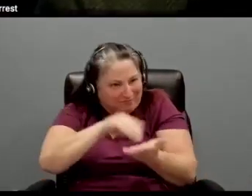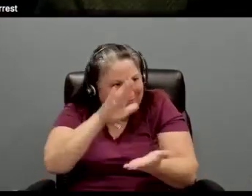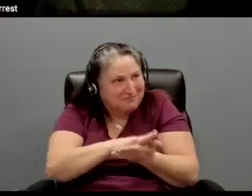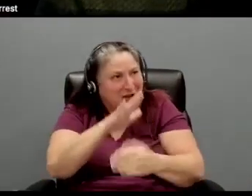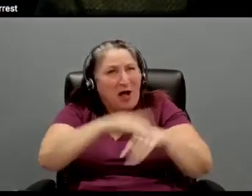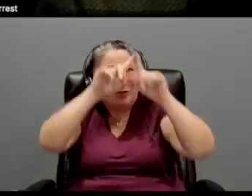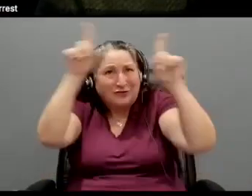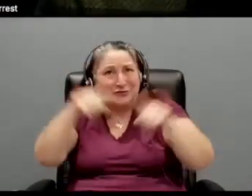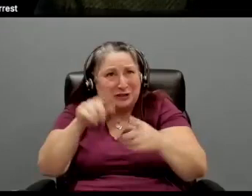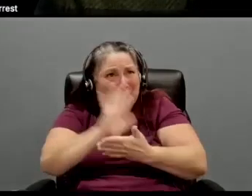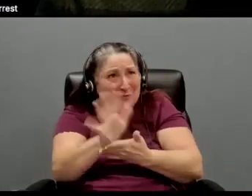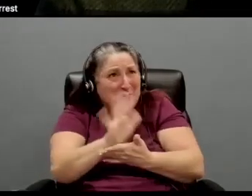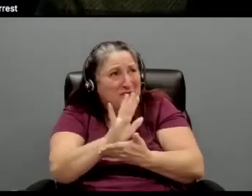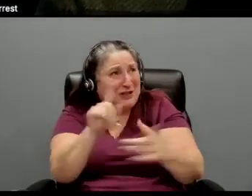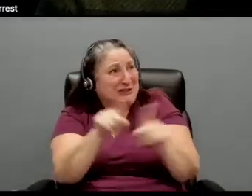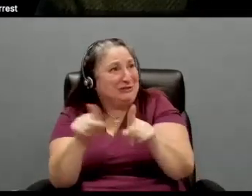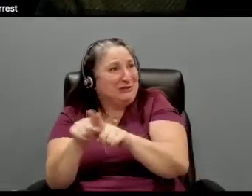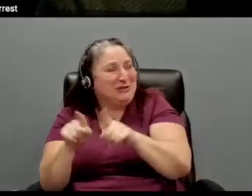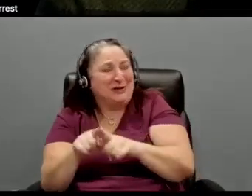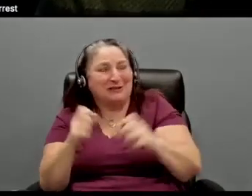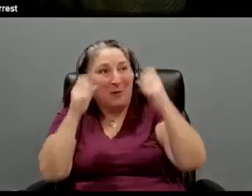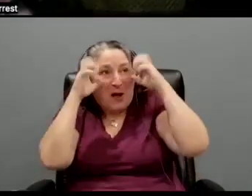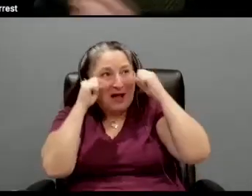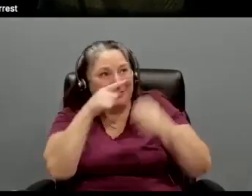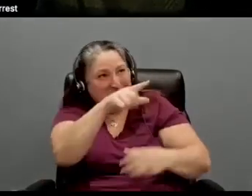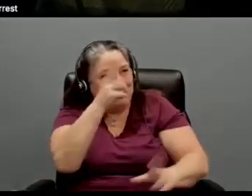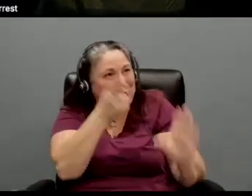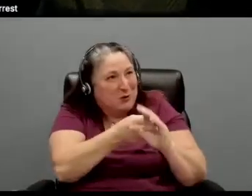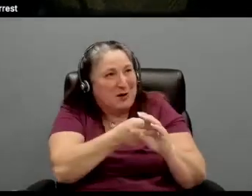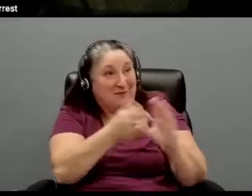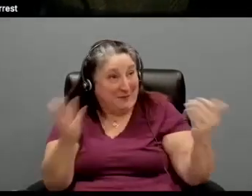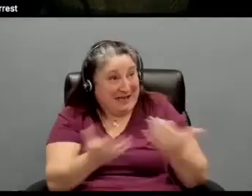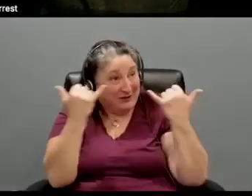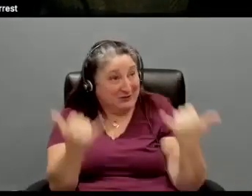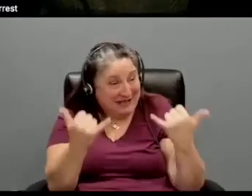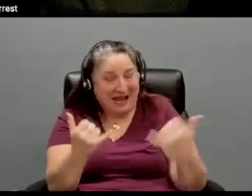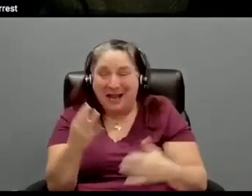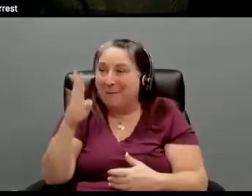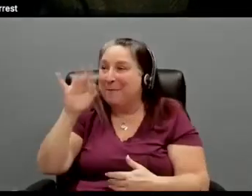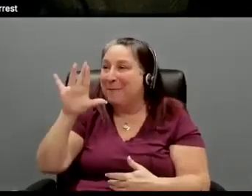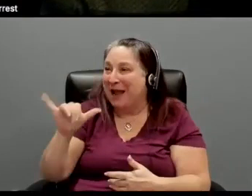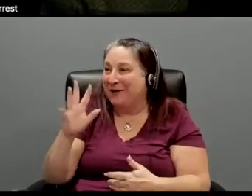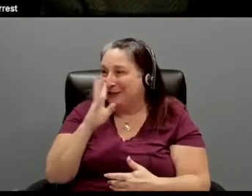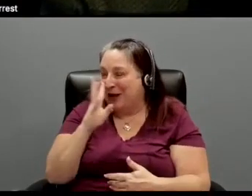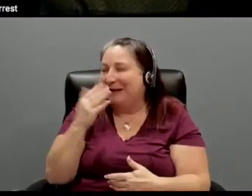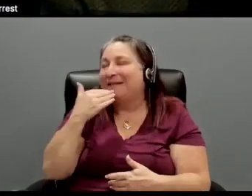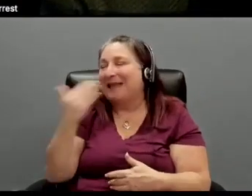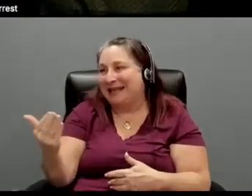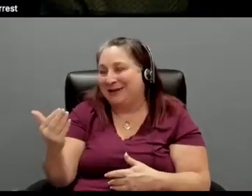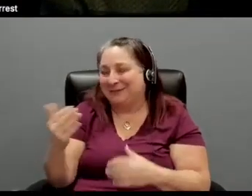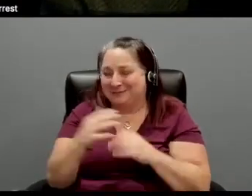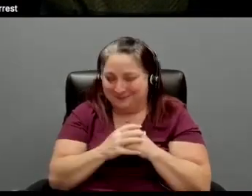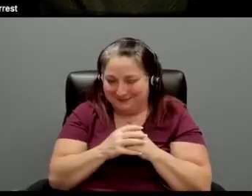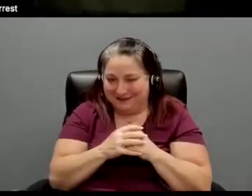it's a, it's, it was so awesome to have you and to have you here today. Well, thank you. You know, I just, I have one. I